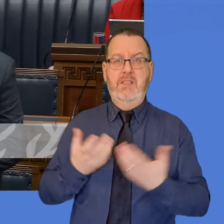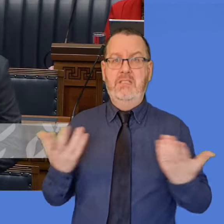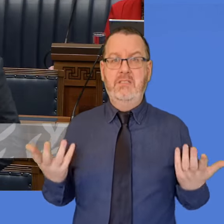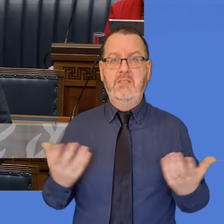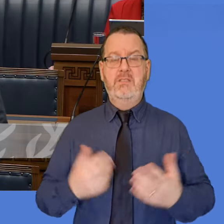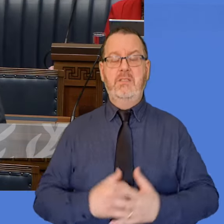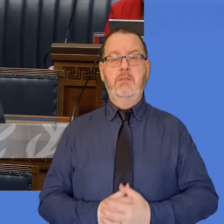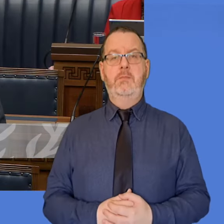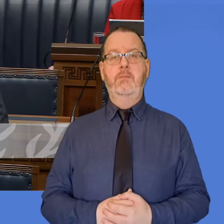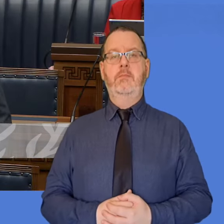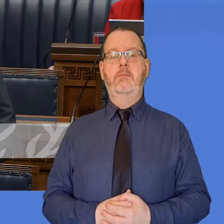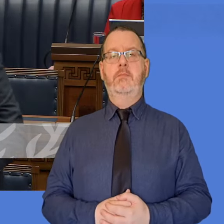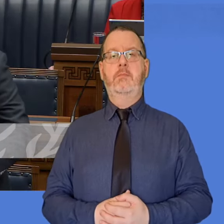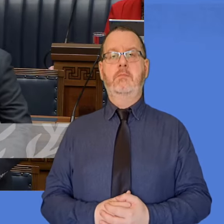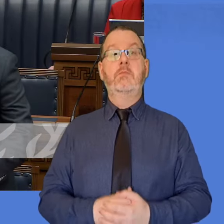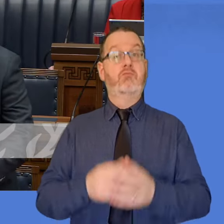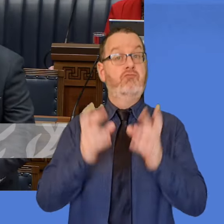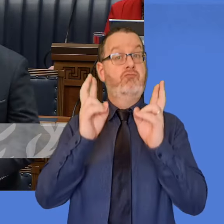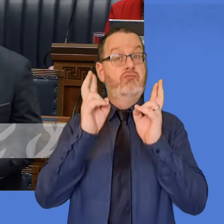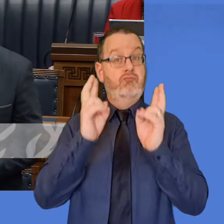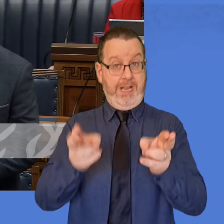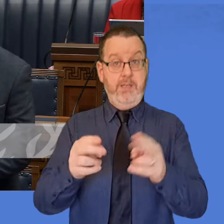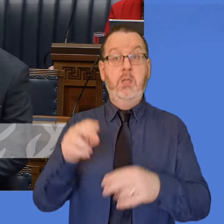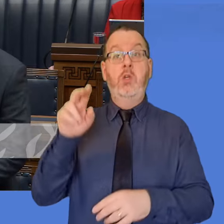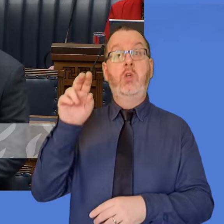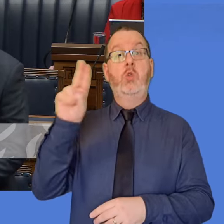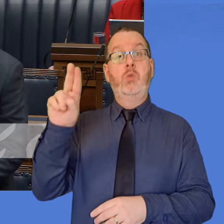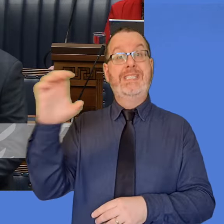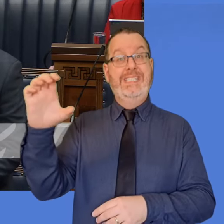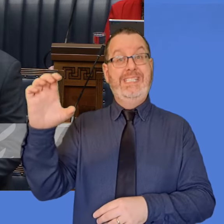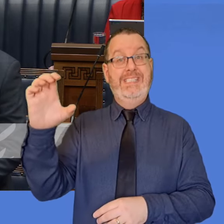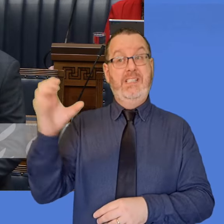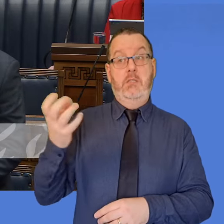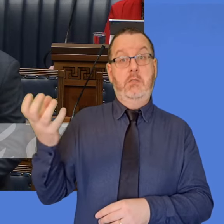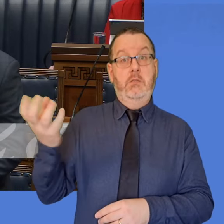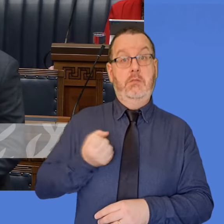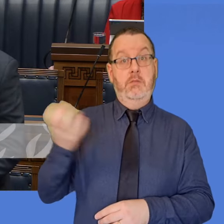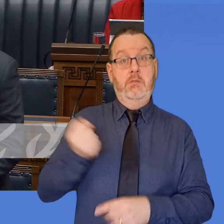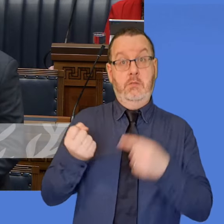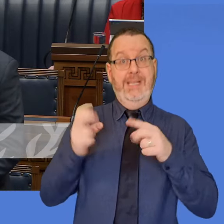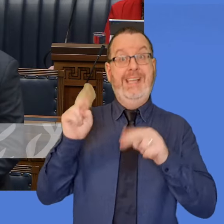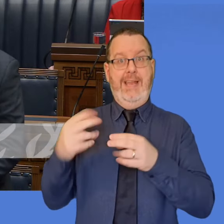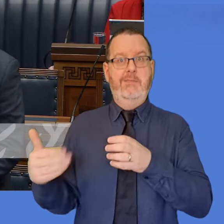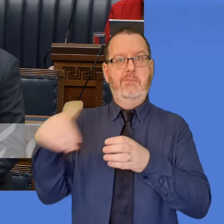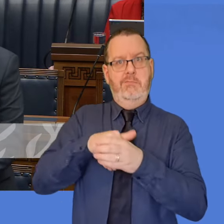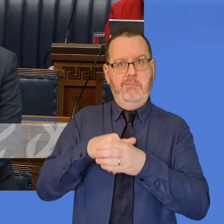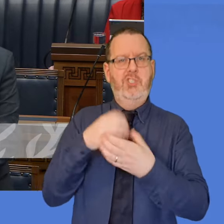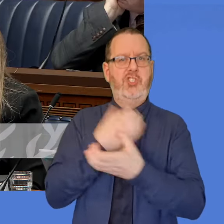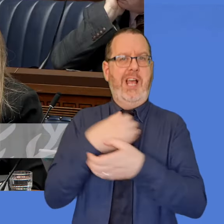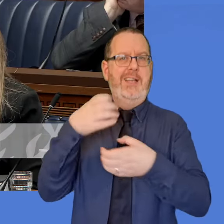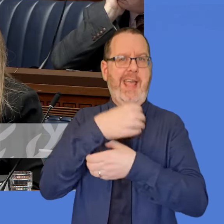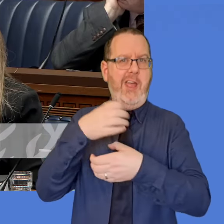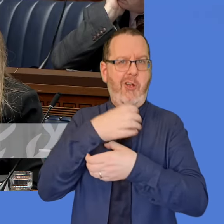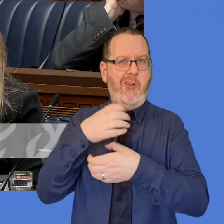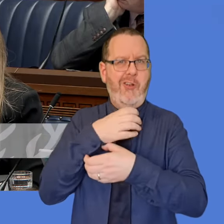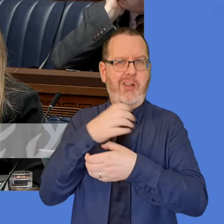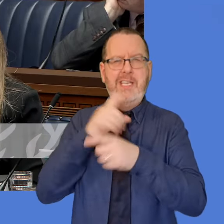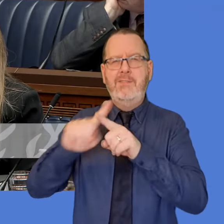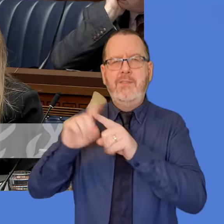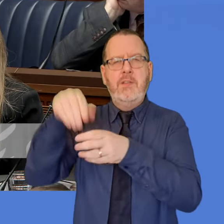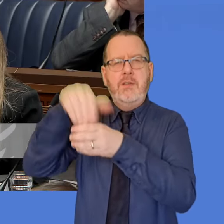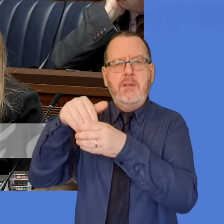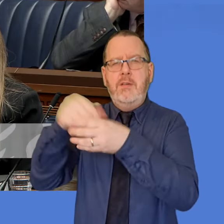Mr Speaker, the member is correct. The universal credit awards can include a child care element in the calculation of the